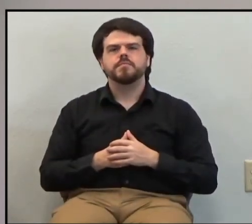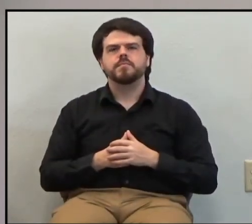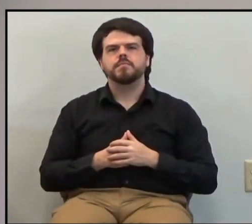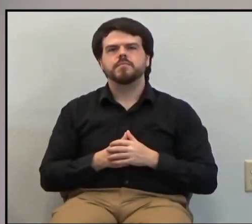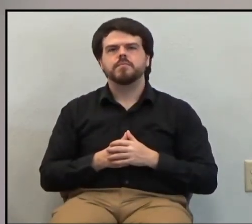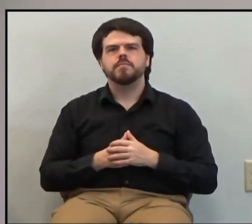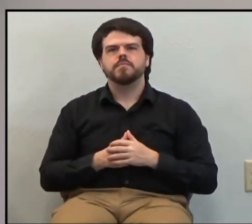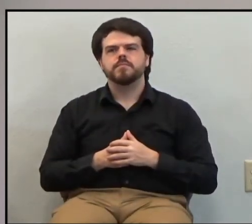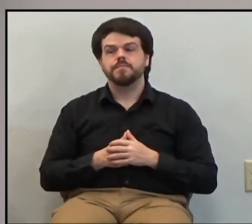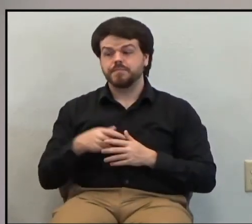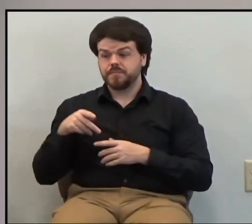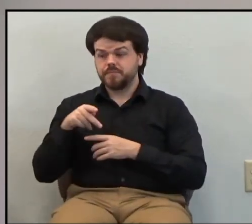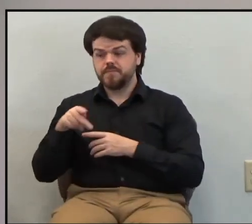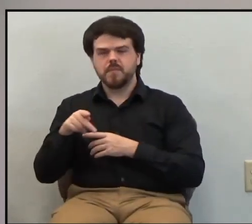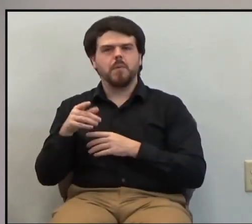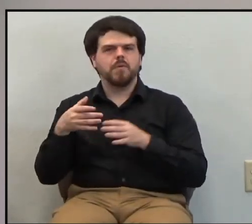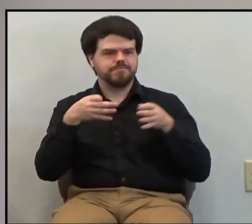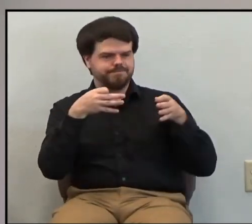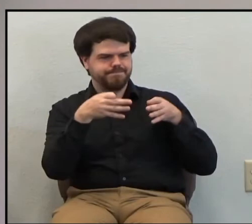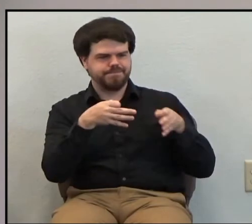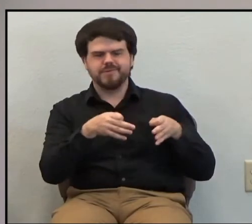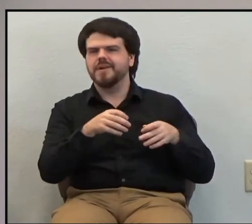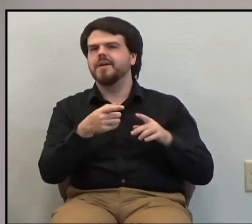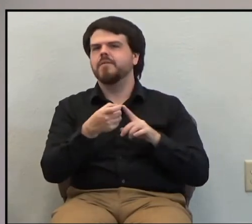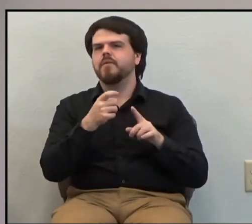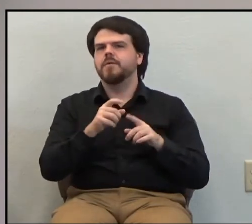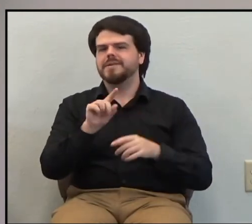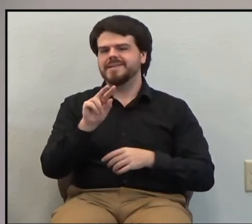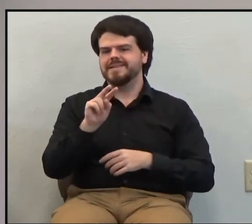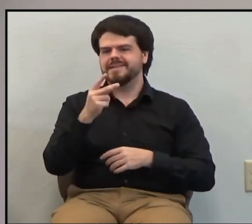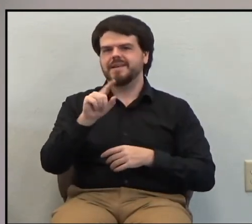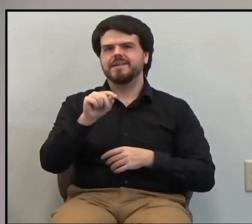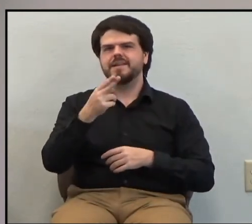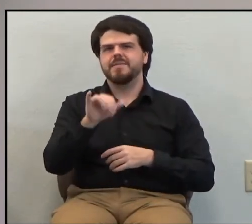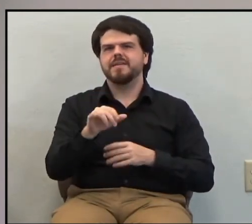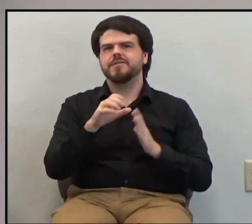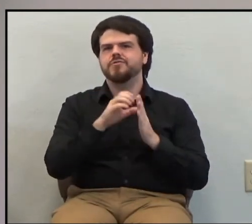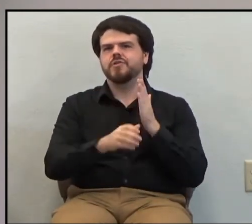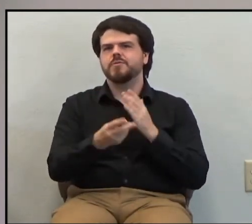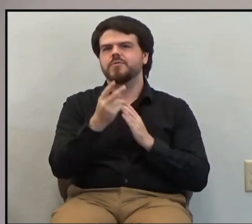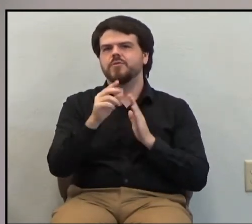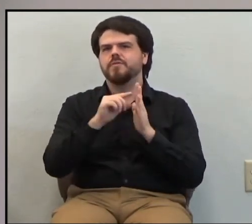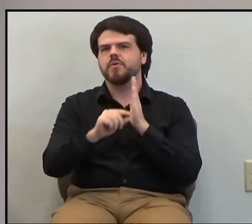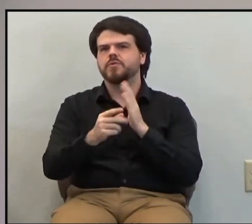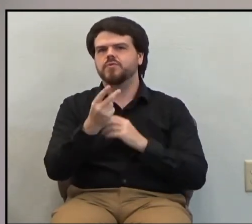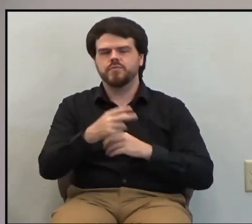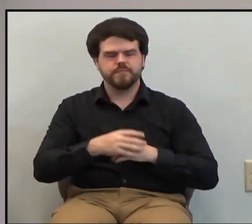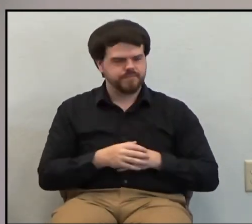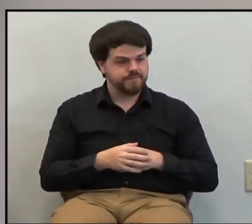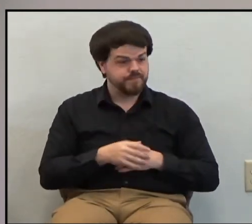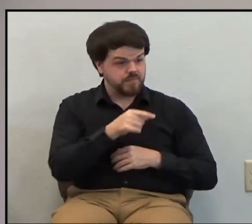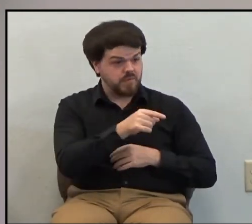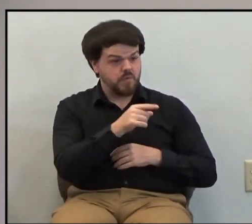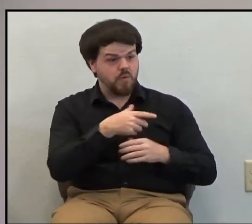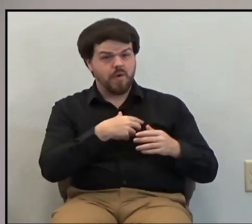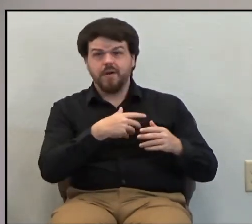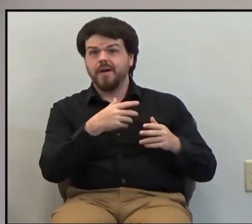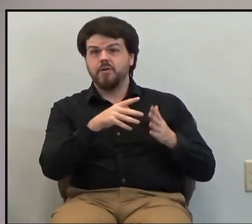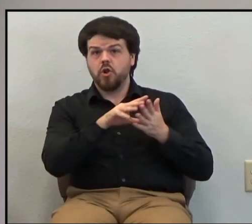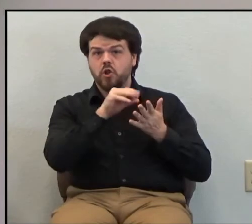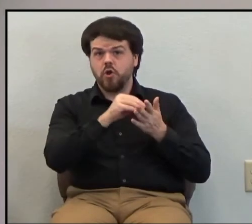Here are Paul's words to Timothy. 2 Timothy 2, verse 2. The things you have heard from me